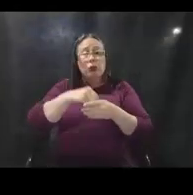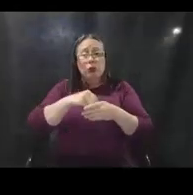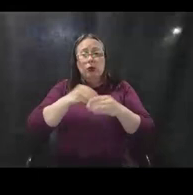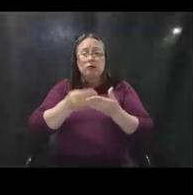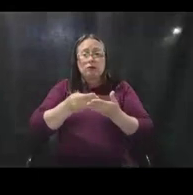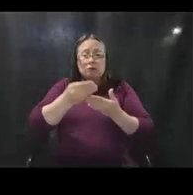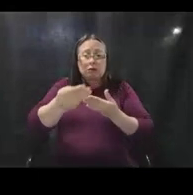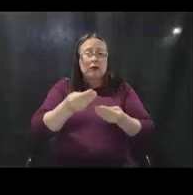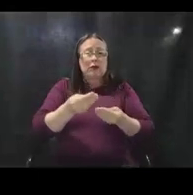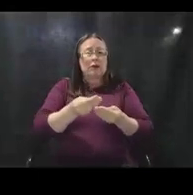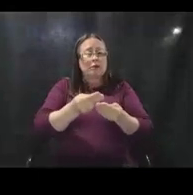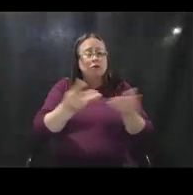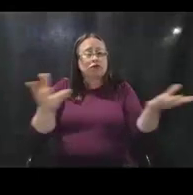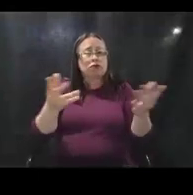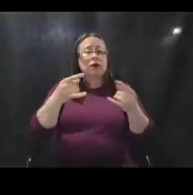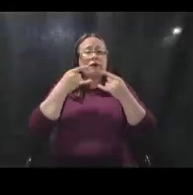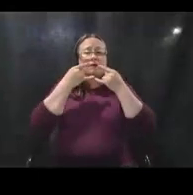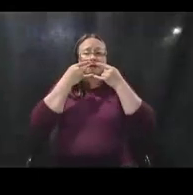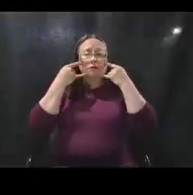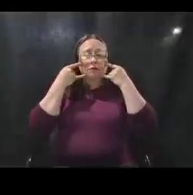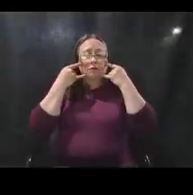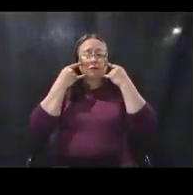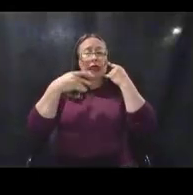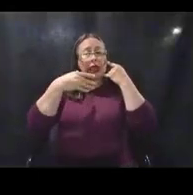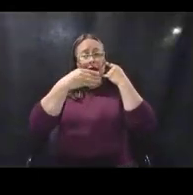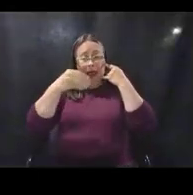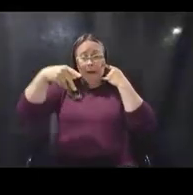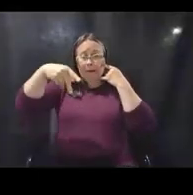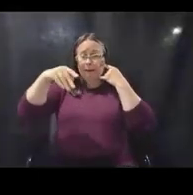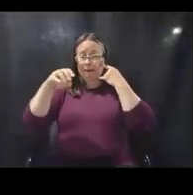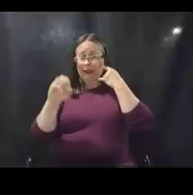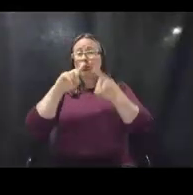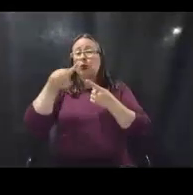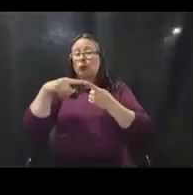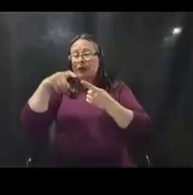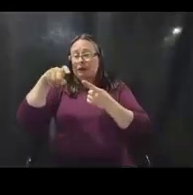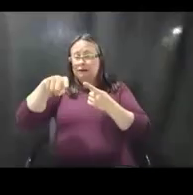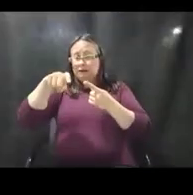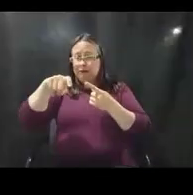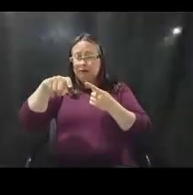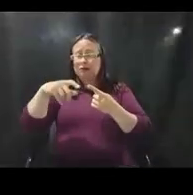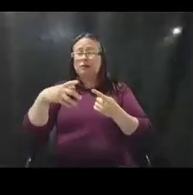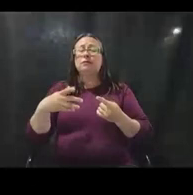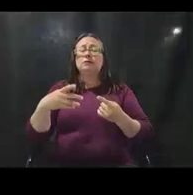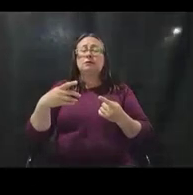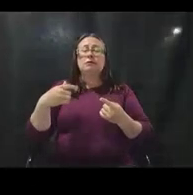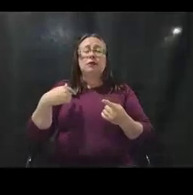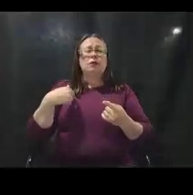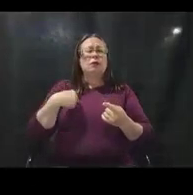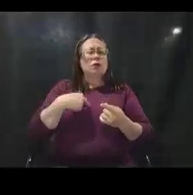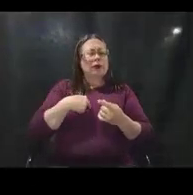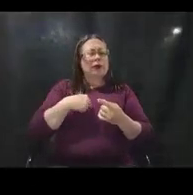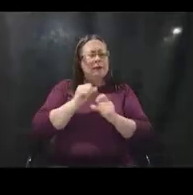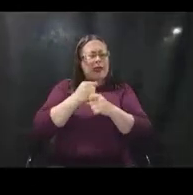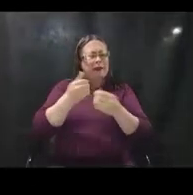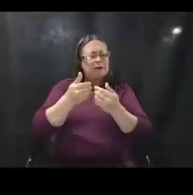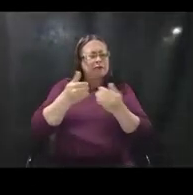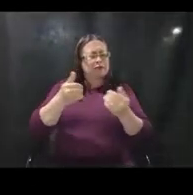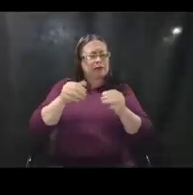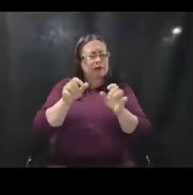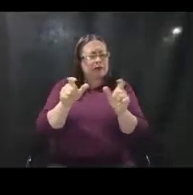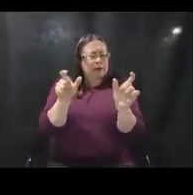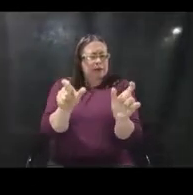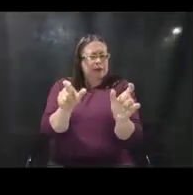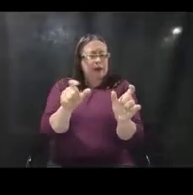of cloth face coverings, which, uh, and PPE when necessary. Uh, we, we make a distinction there because, uh,